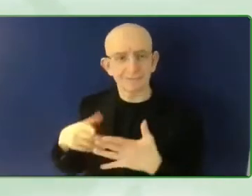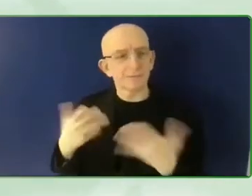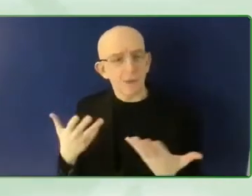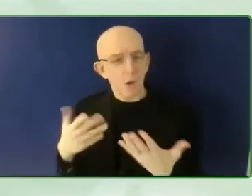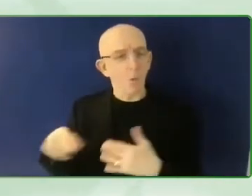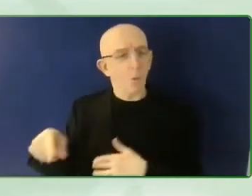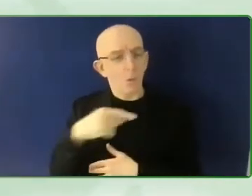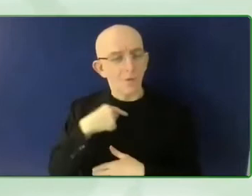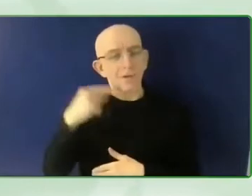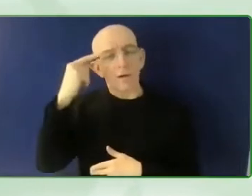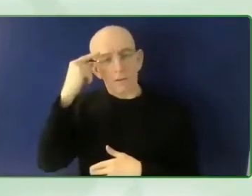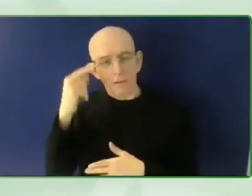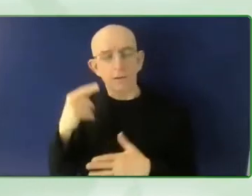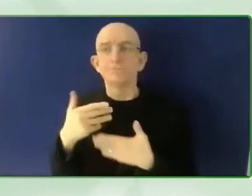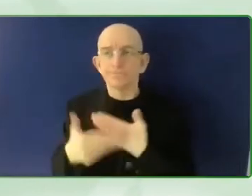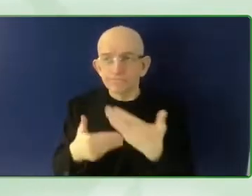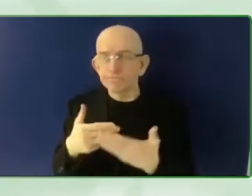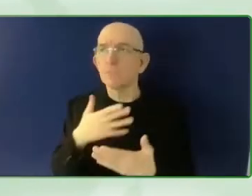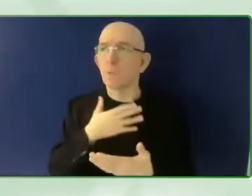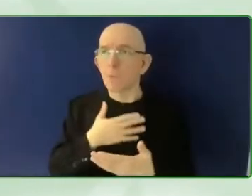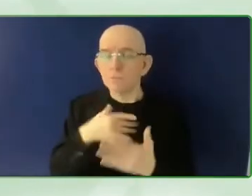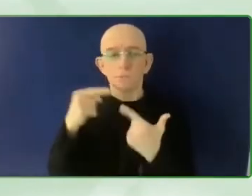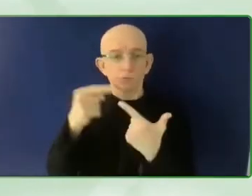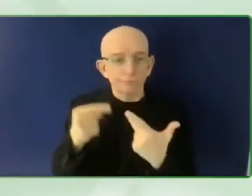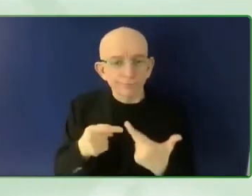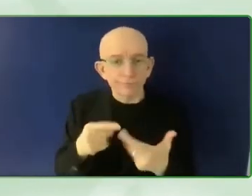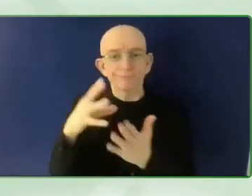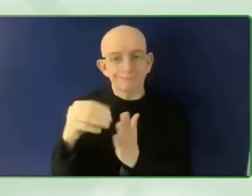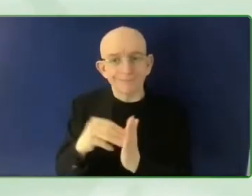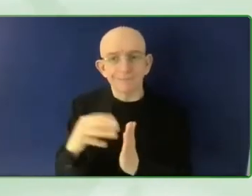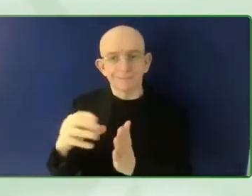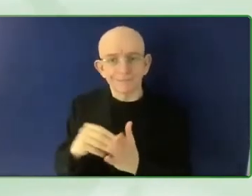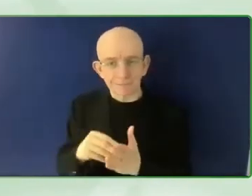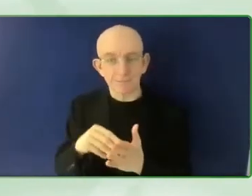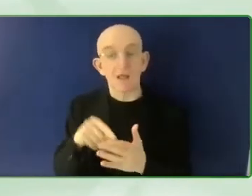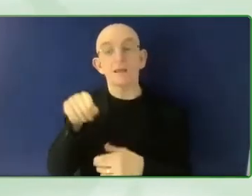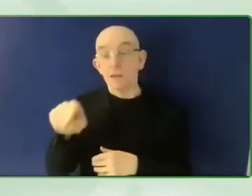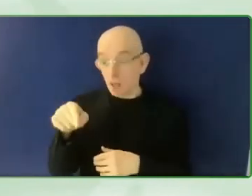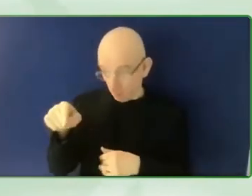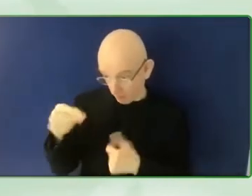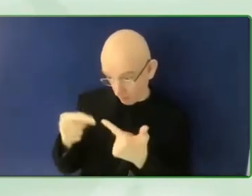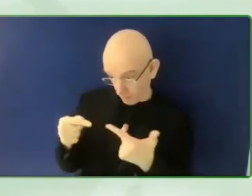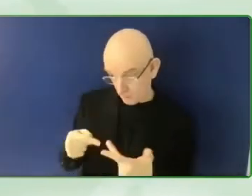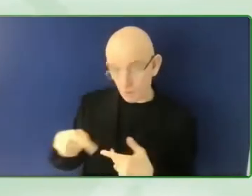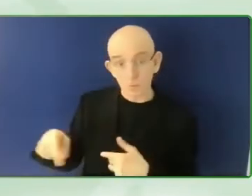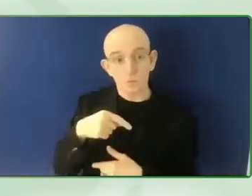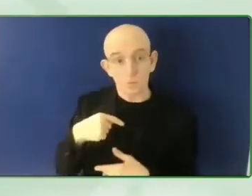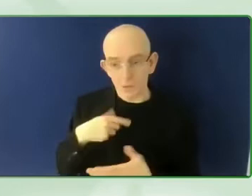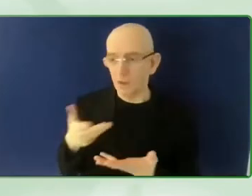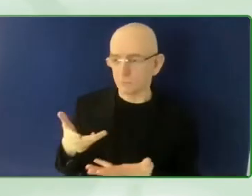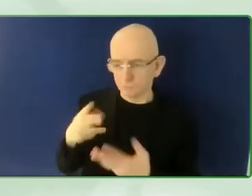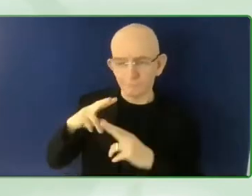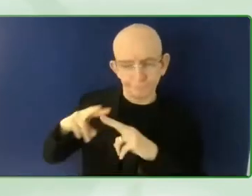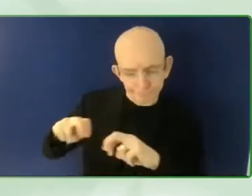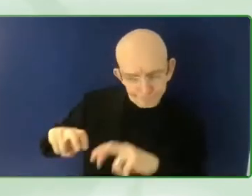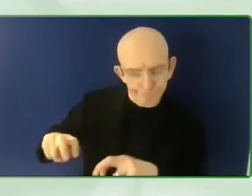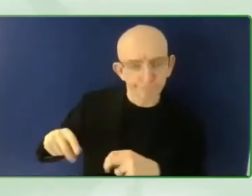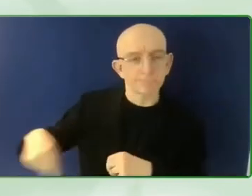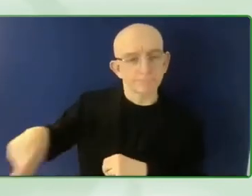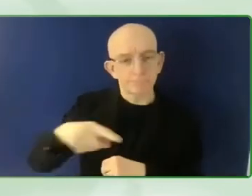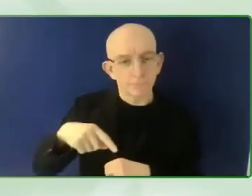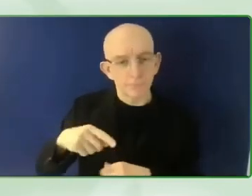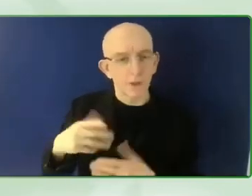countries in the Global South. Now, the reason that an AT programme is doing research on inclusive city design